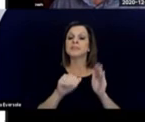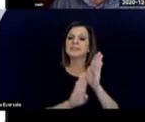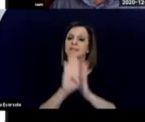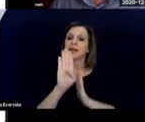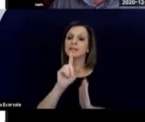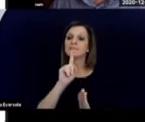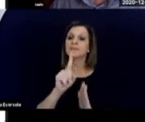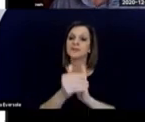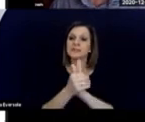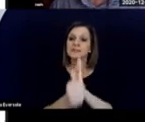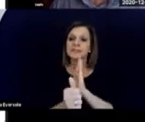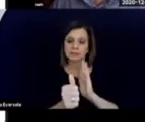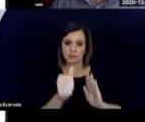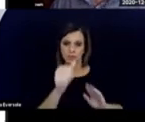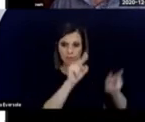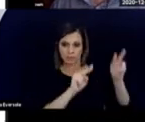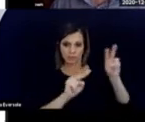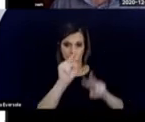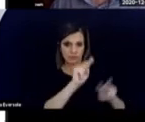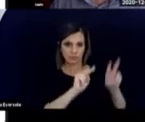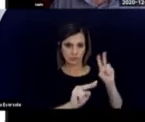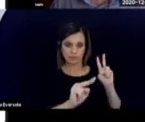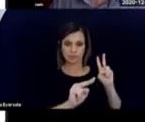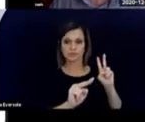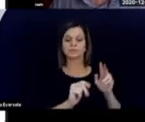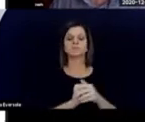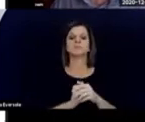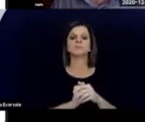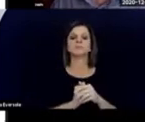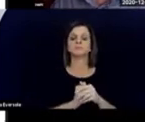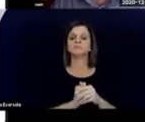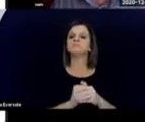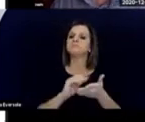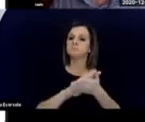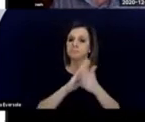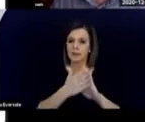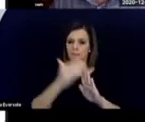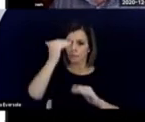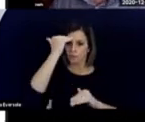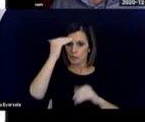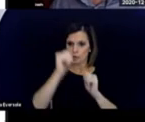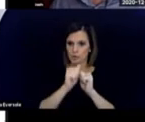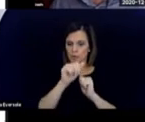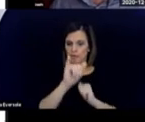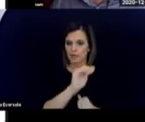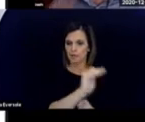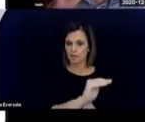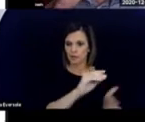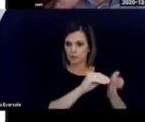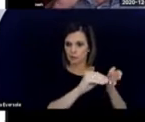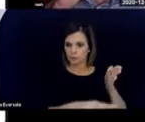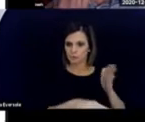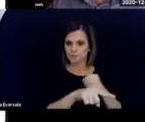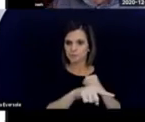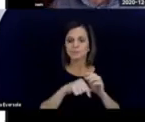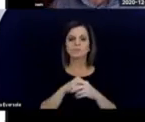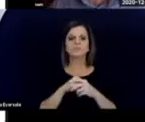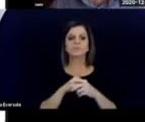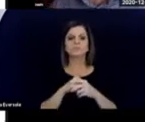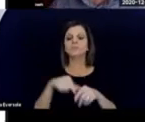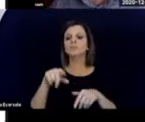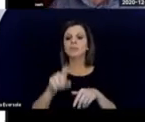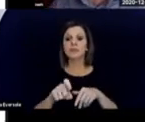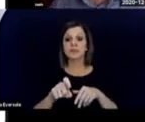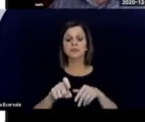observation. They need to be familiar with the child and to the child. They need to be identifiable